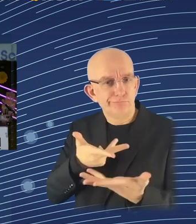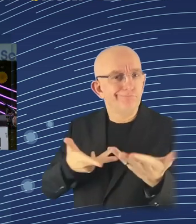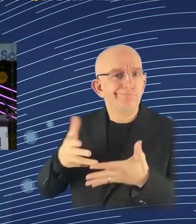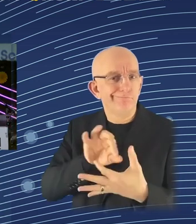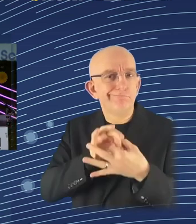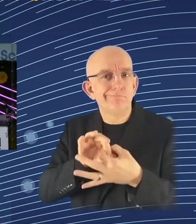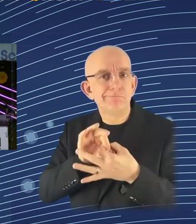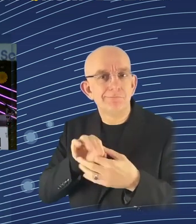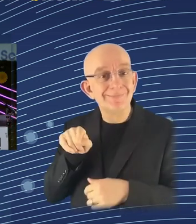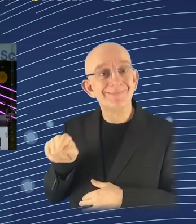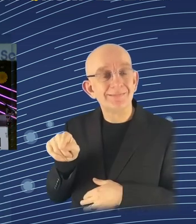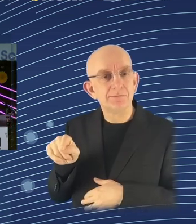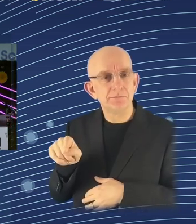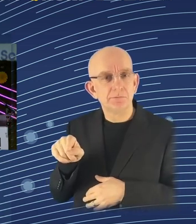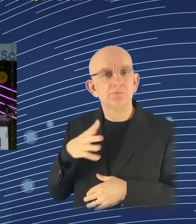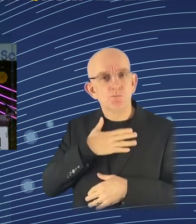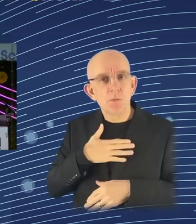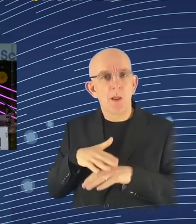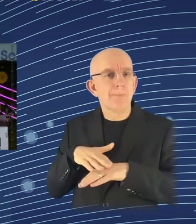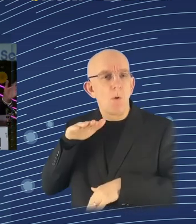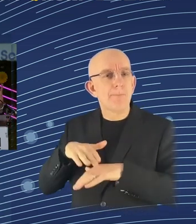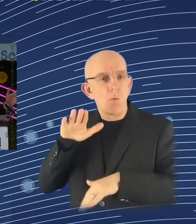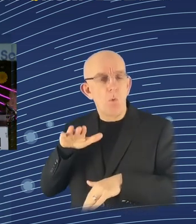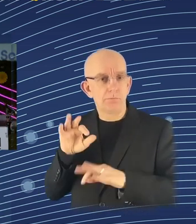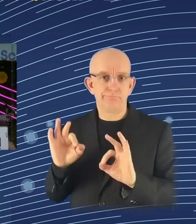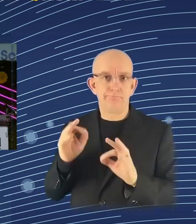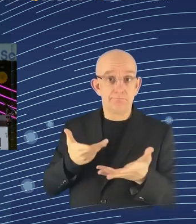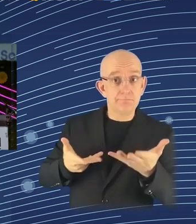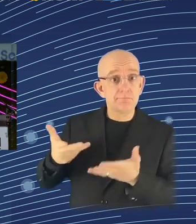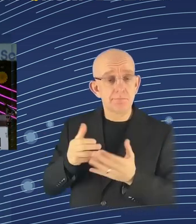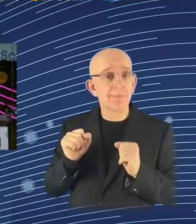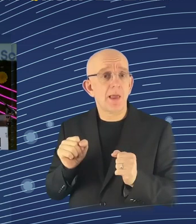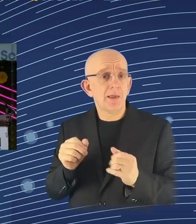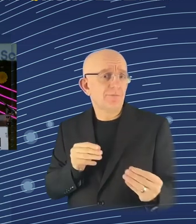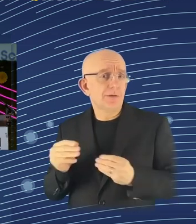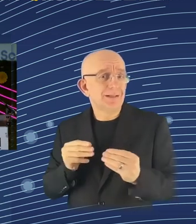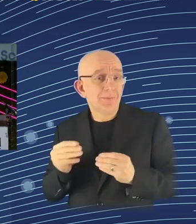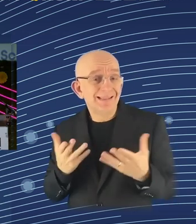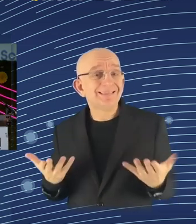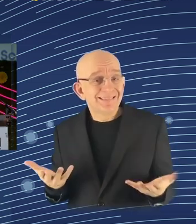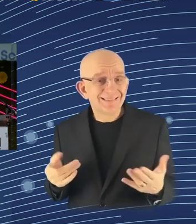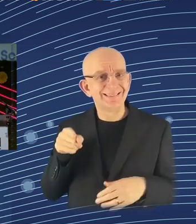More time flexibility, I'm all in favor of that as well, actually. It's better work-life balance.